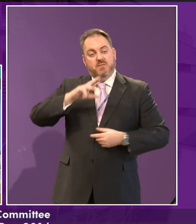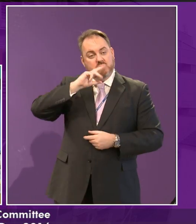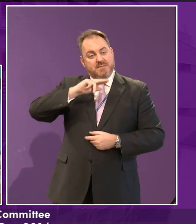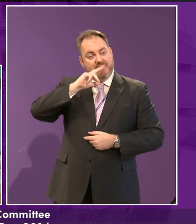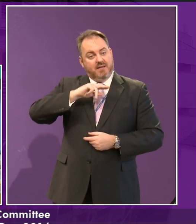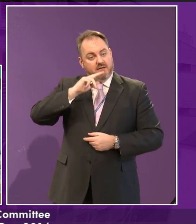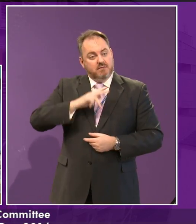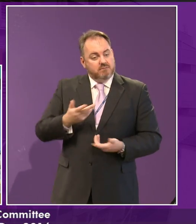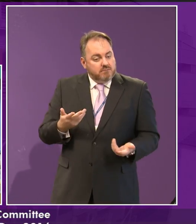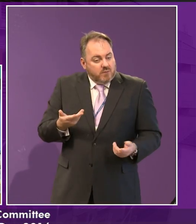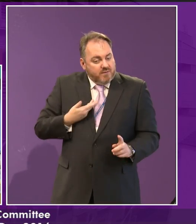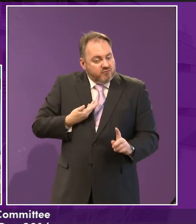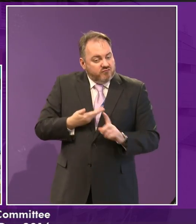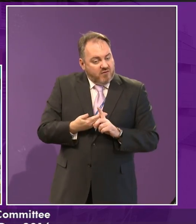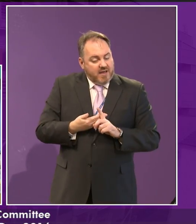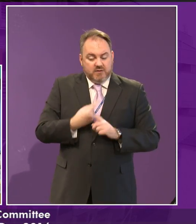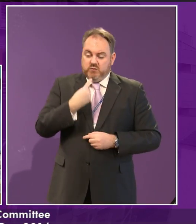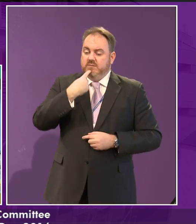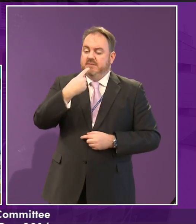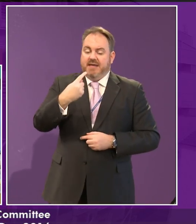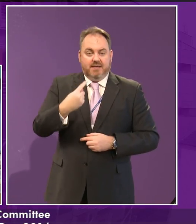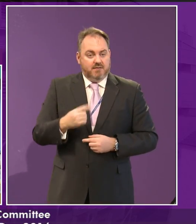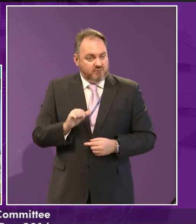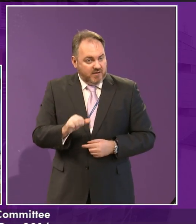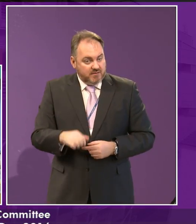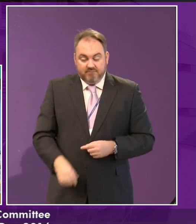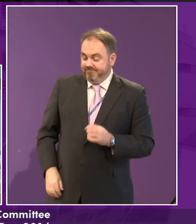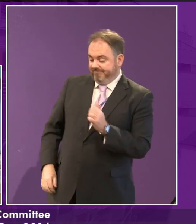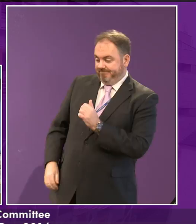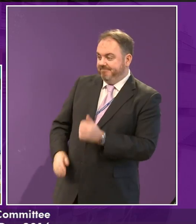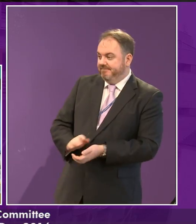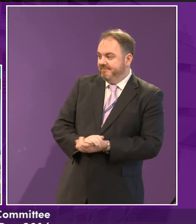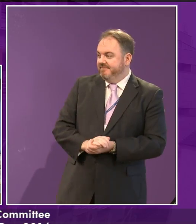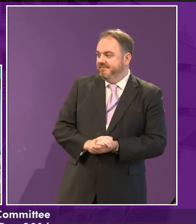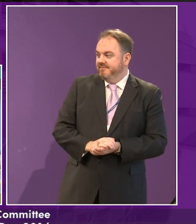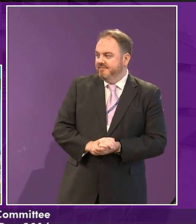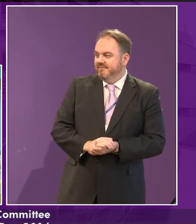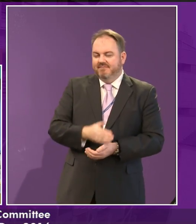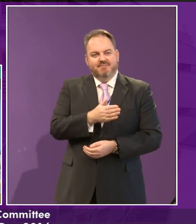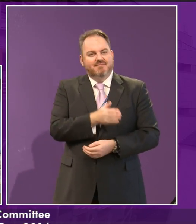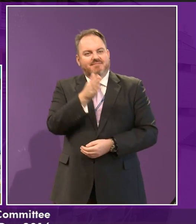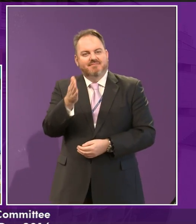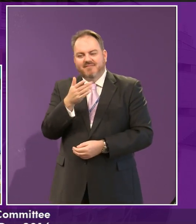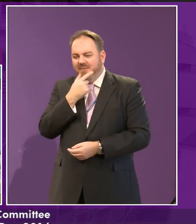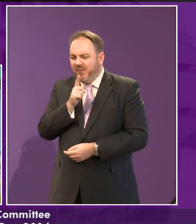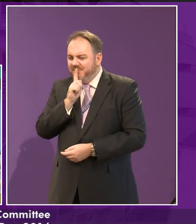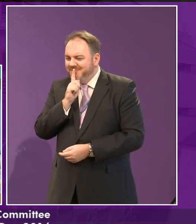opportunity here this morning to come to Parliament and have your freedom of speech, and we're listening. We're listening. And what about you, young man?